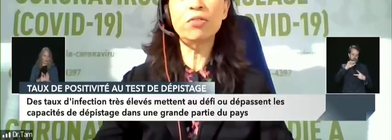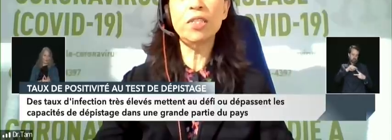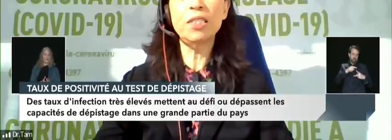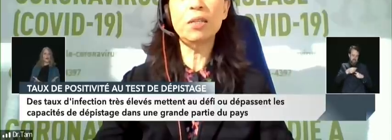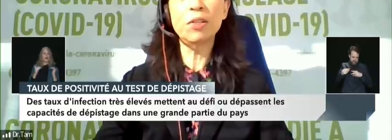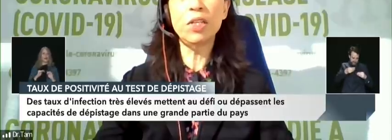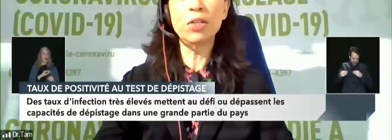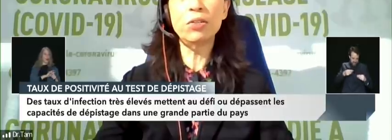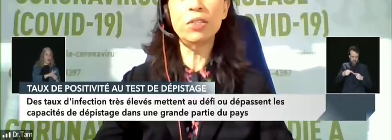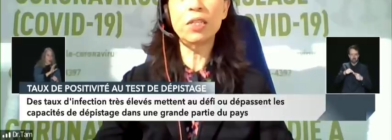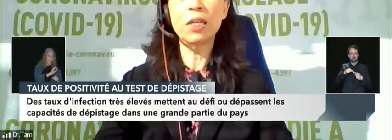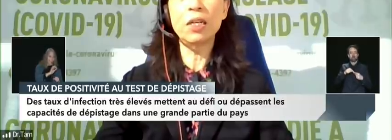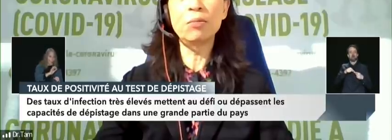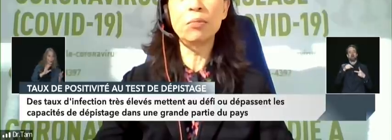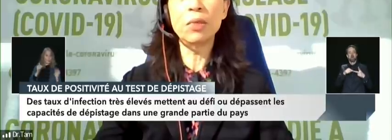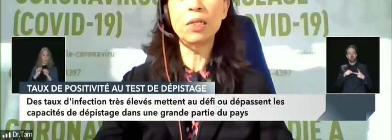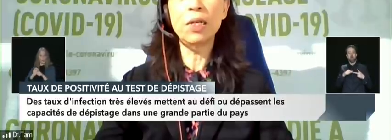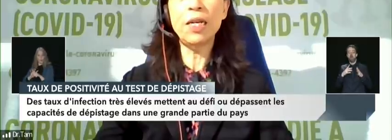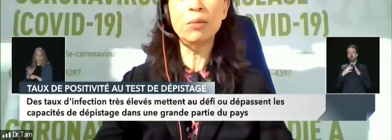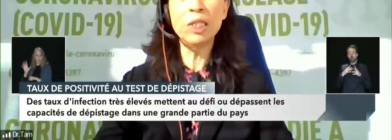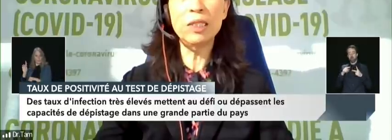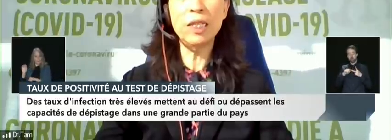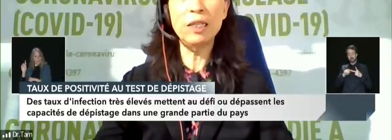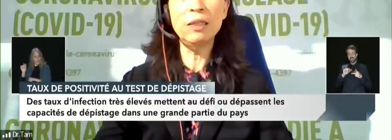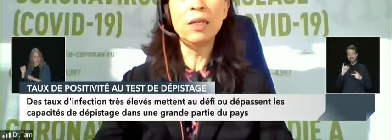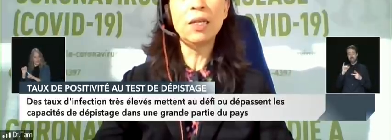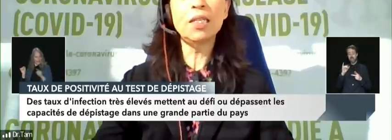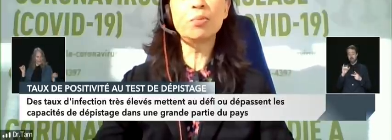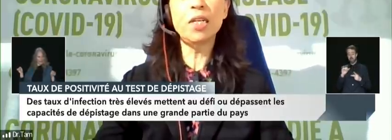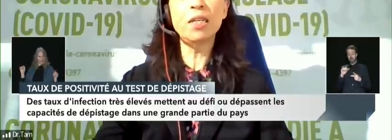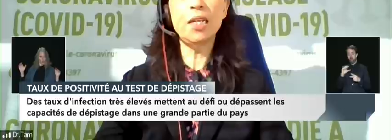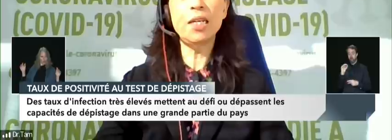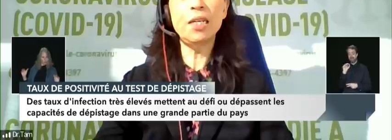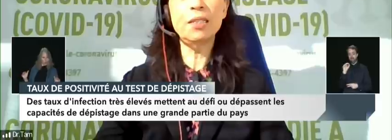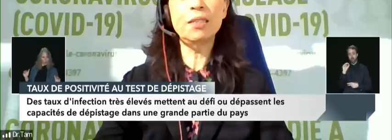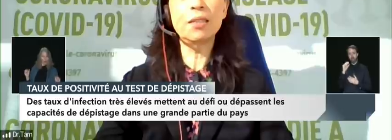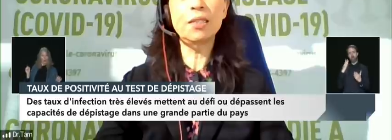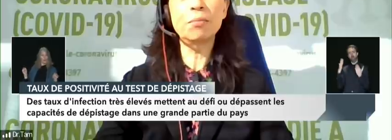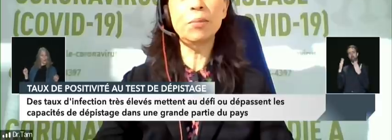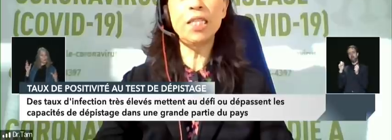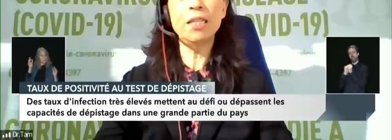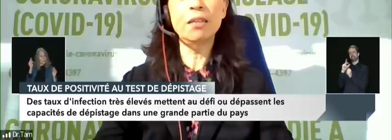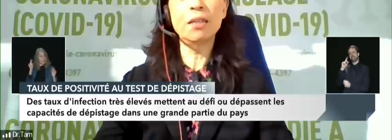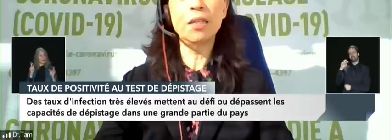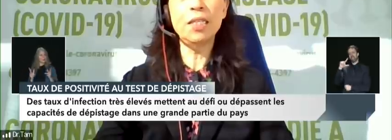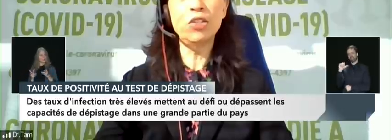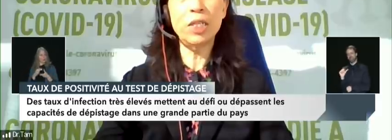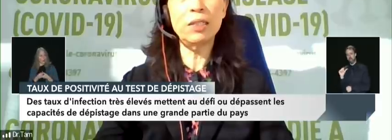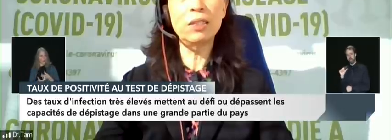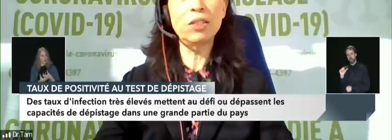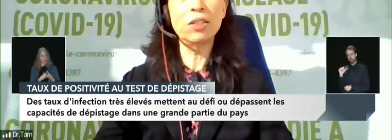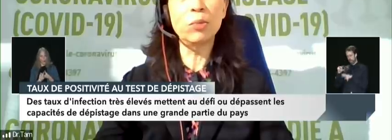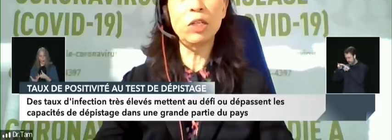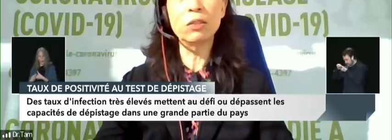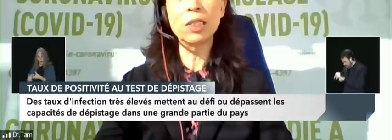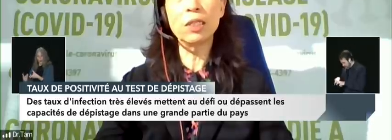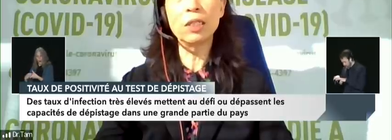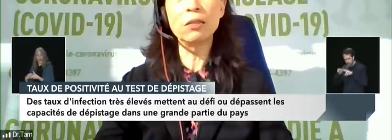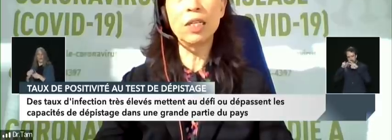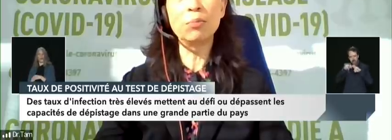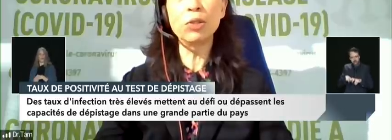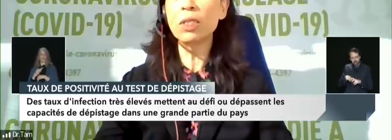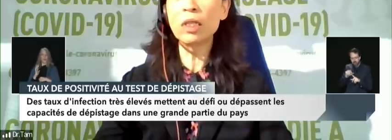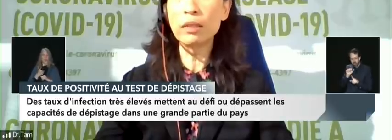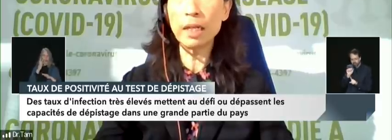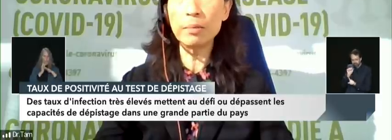and factoring some of those elements in as well as there's many other injects into those models